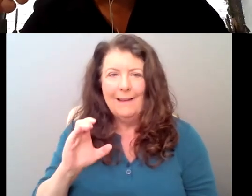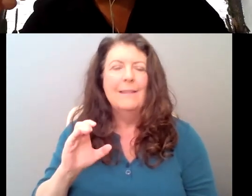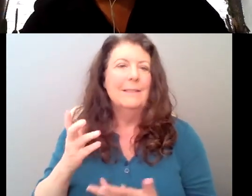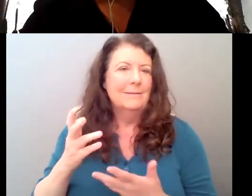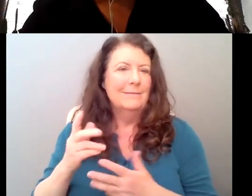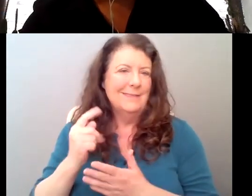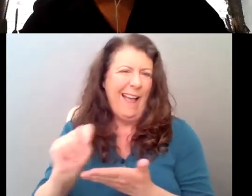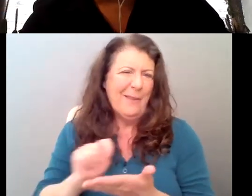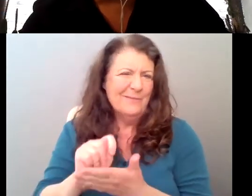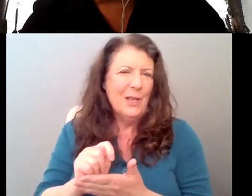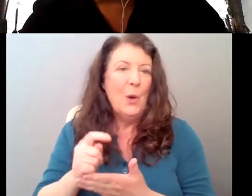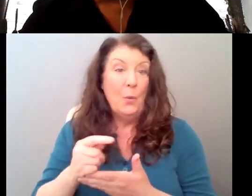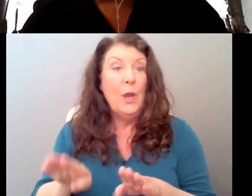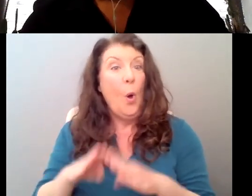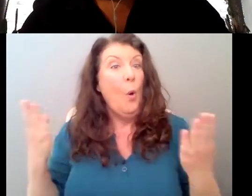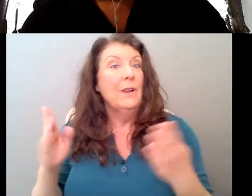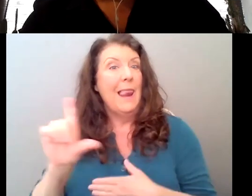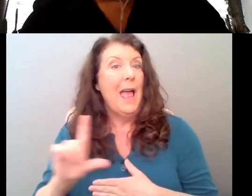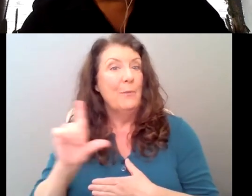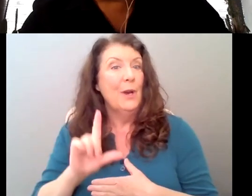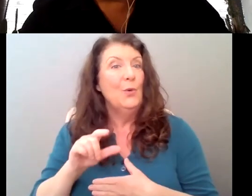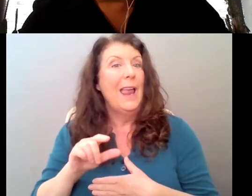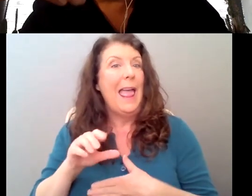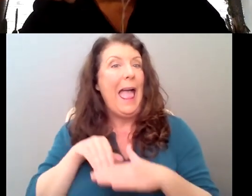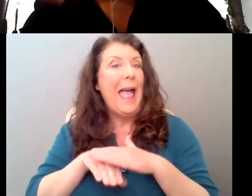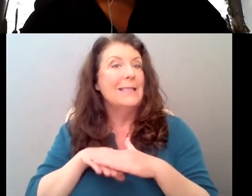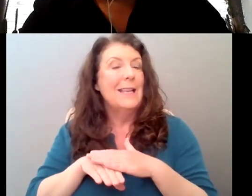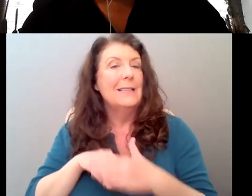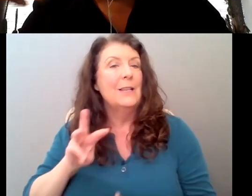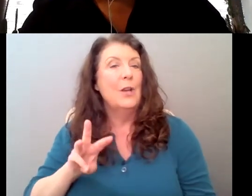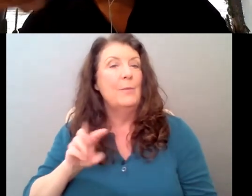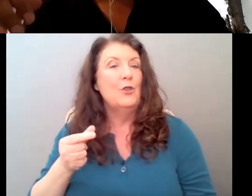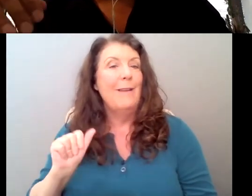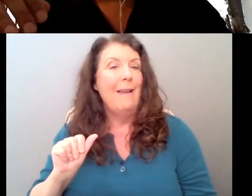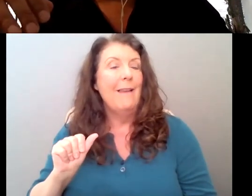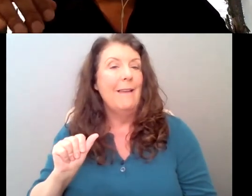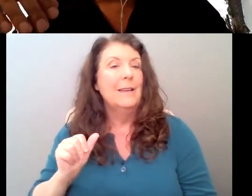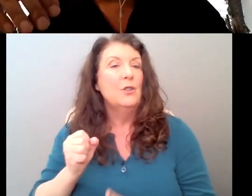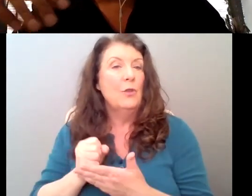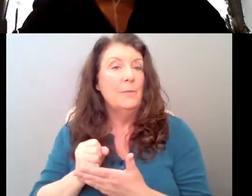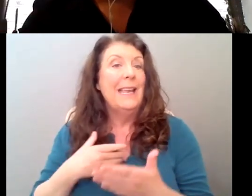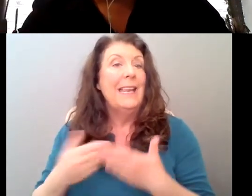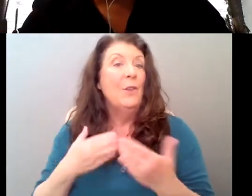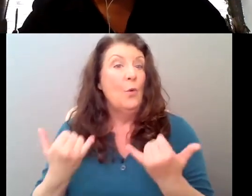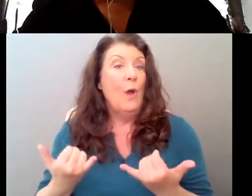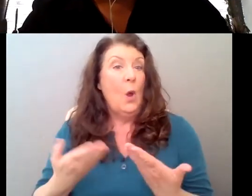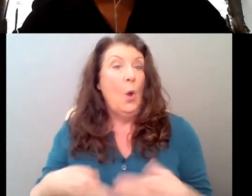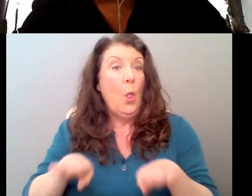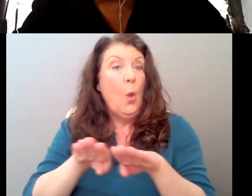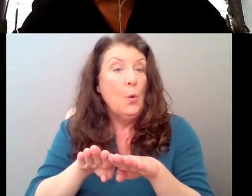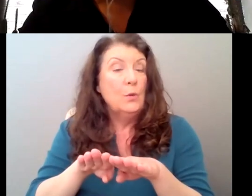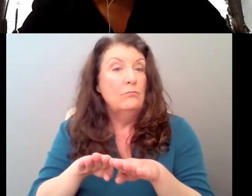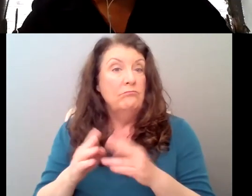building here in Los Angeles. Also, you know, right now, even though we are closed, we can still help you